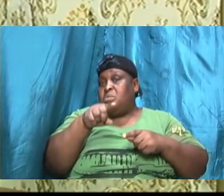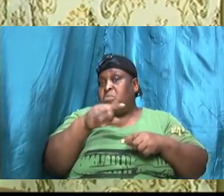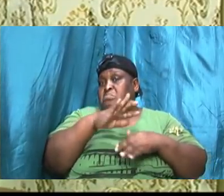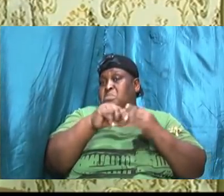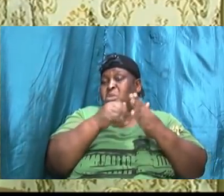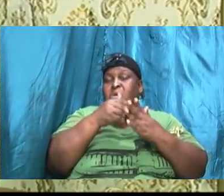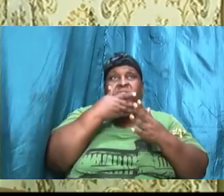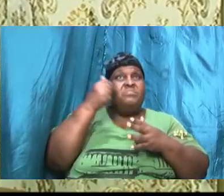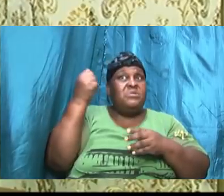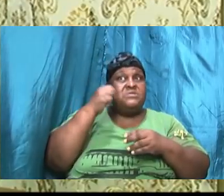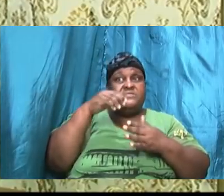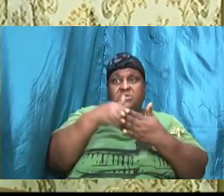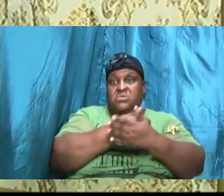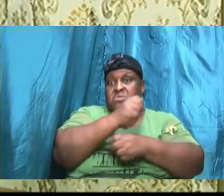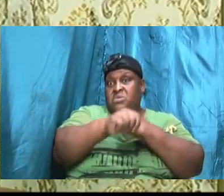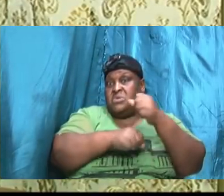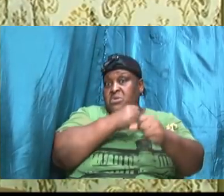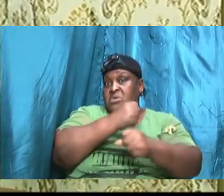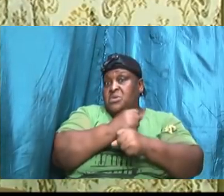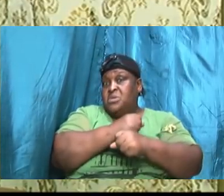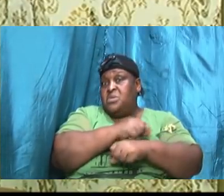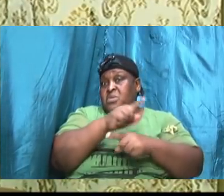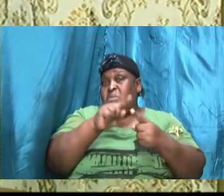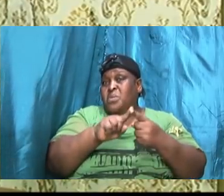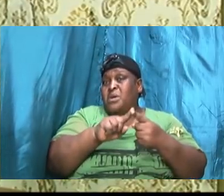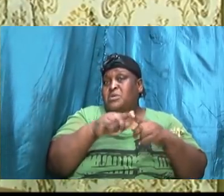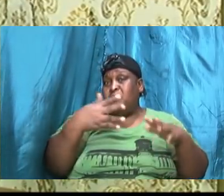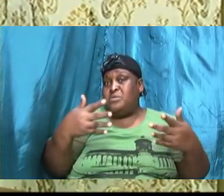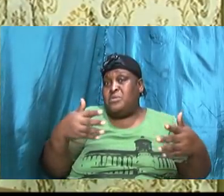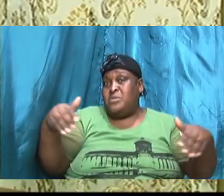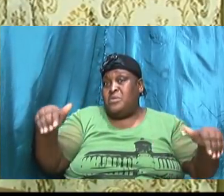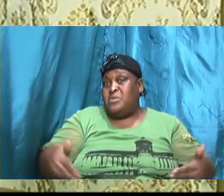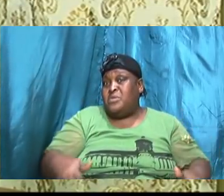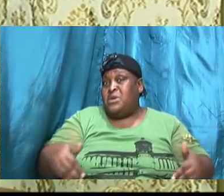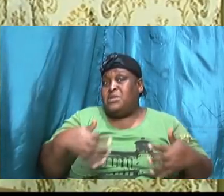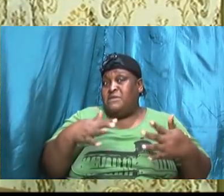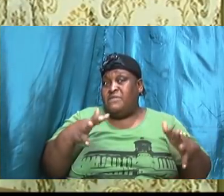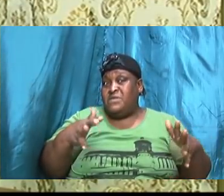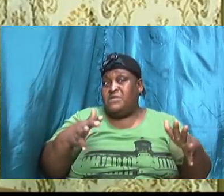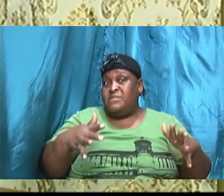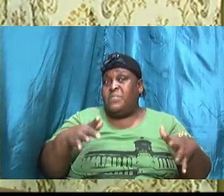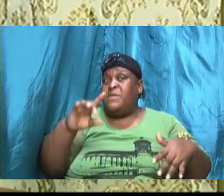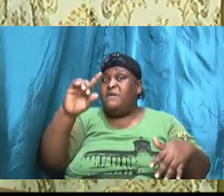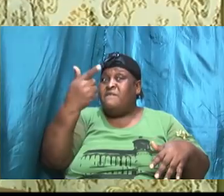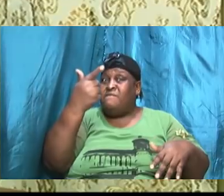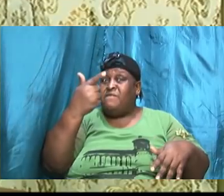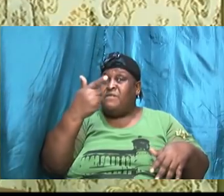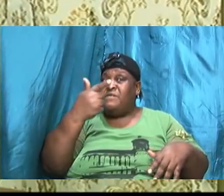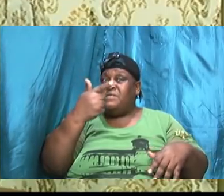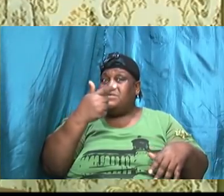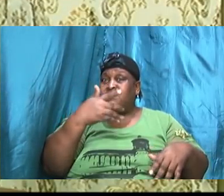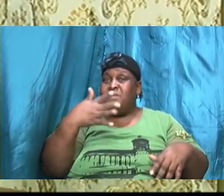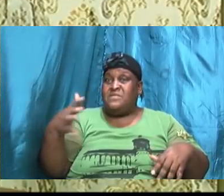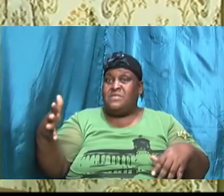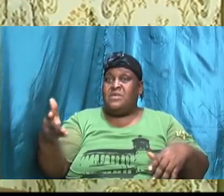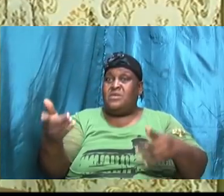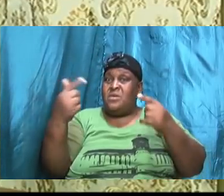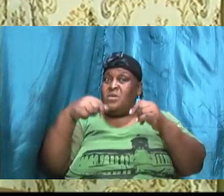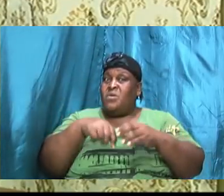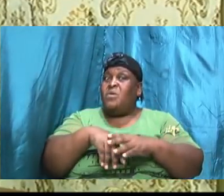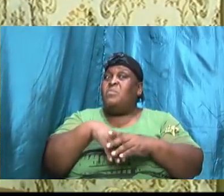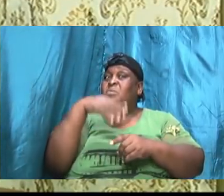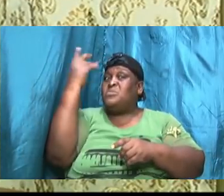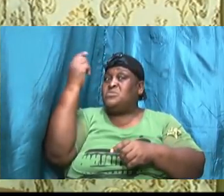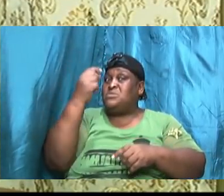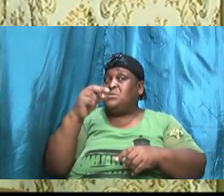the new year. And after the greeting was over, the first thing that came out of her mouth,